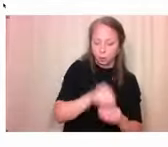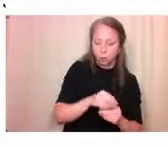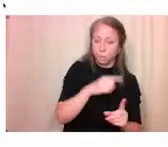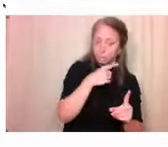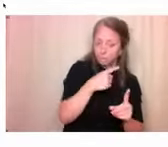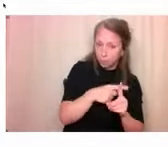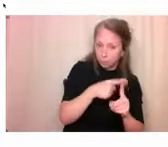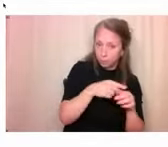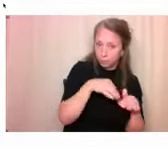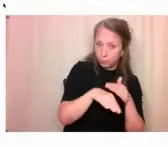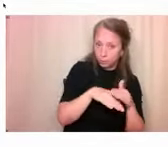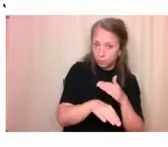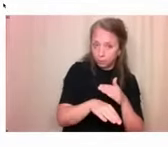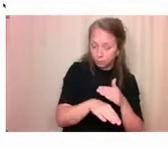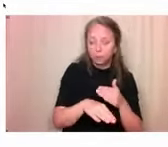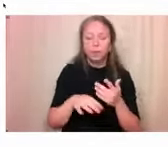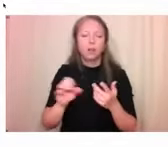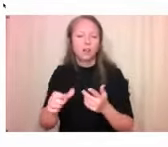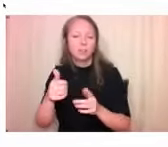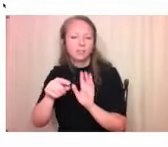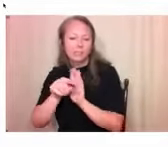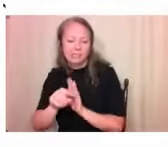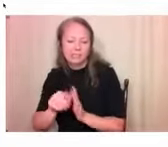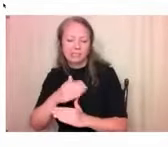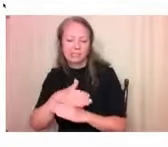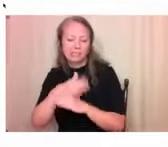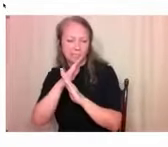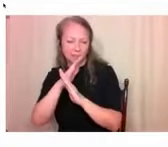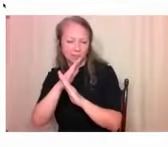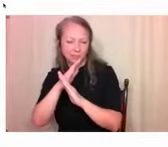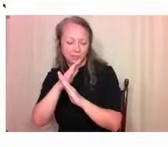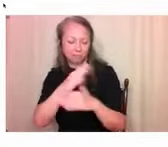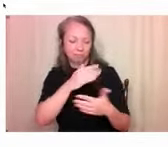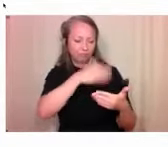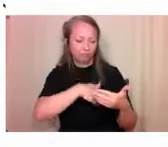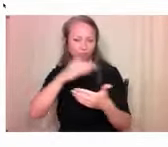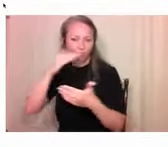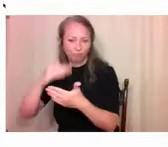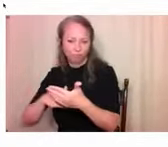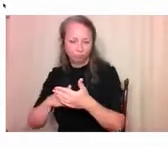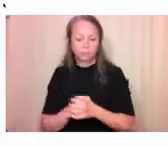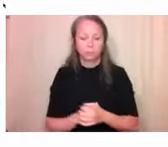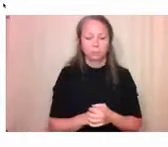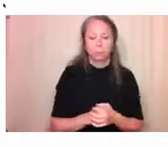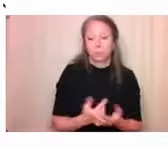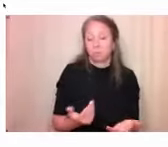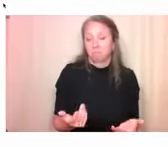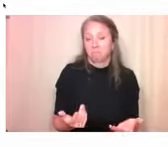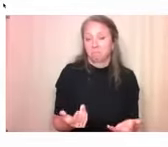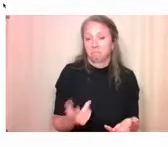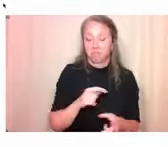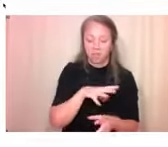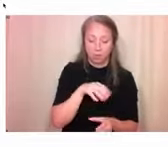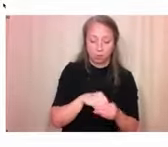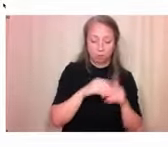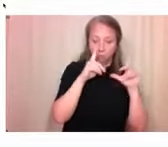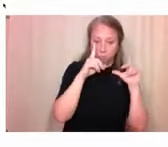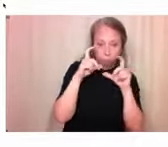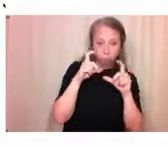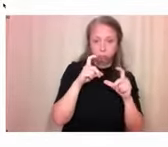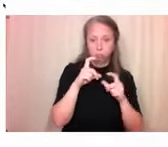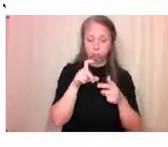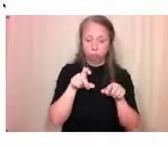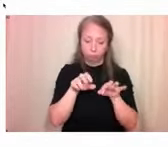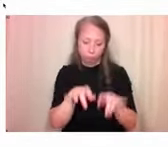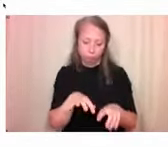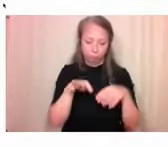crowdsourced we mean that anyone can upload their photos and descriptions of accessibility features in your